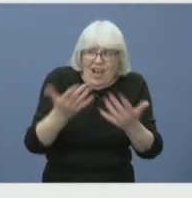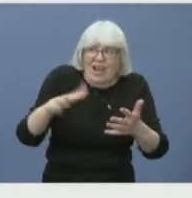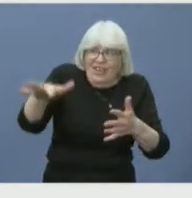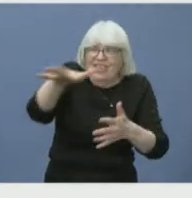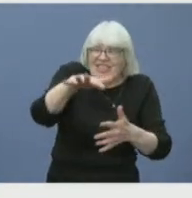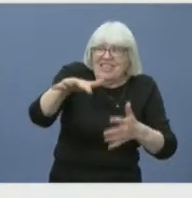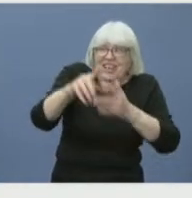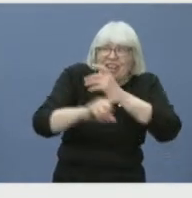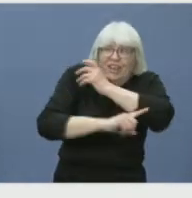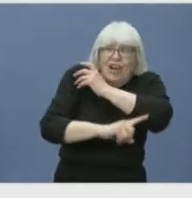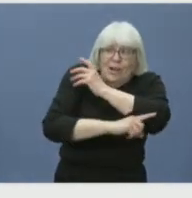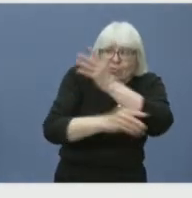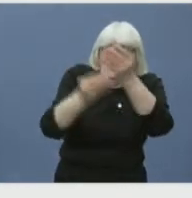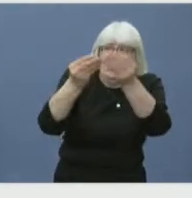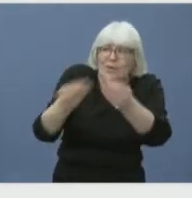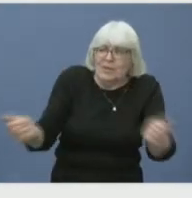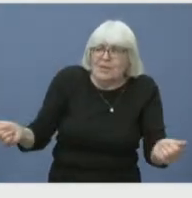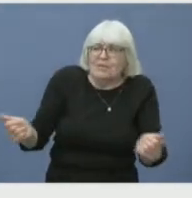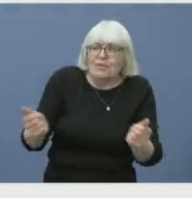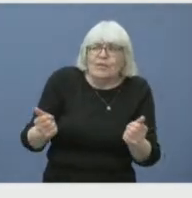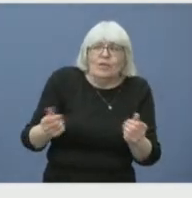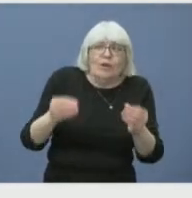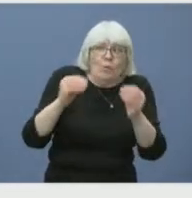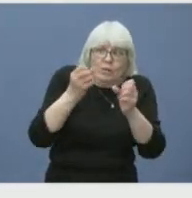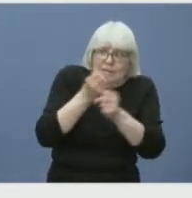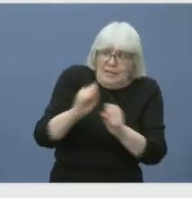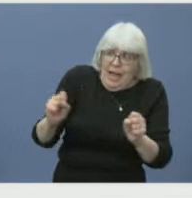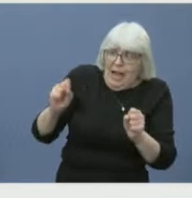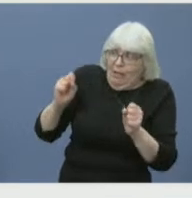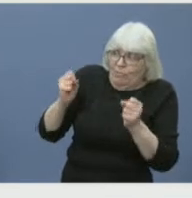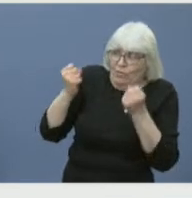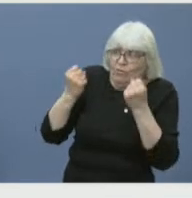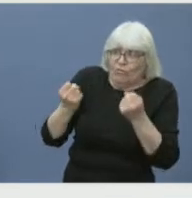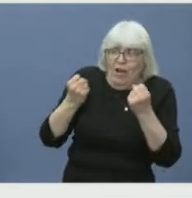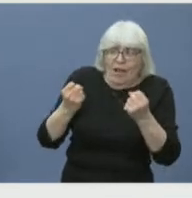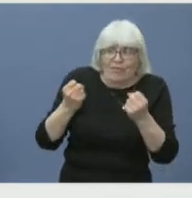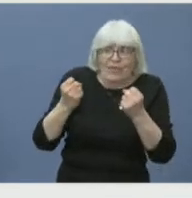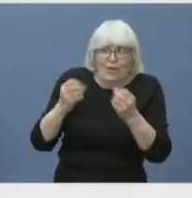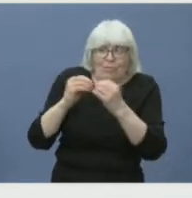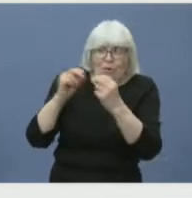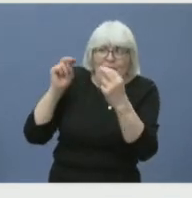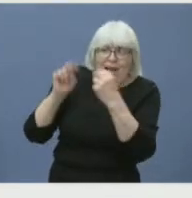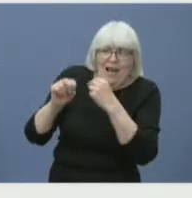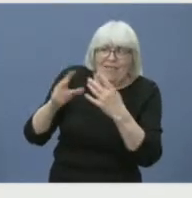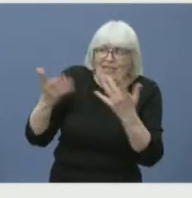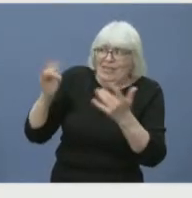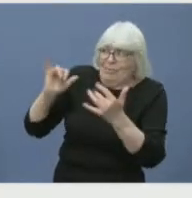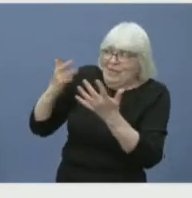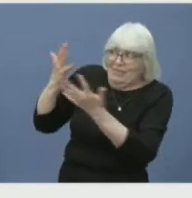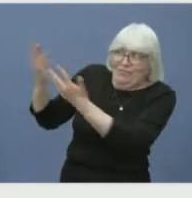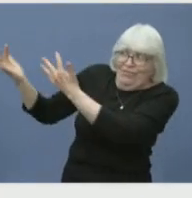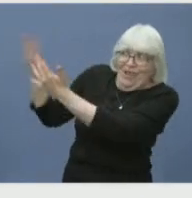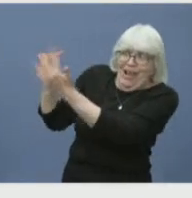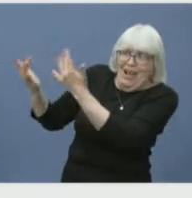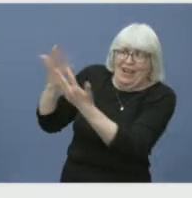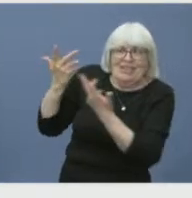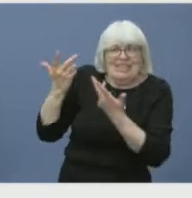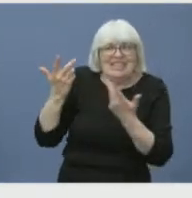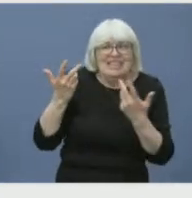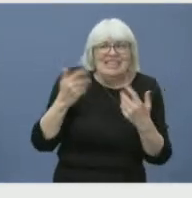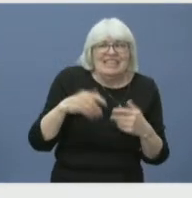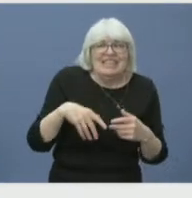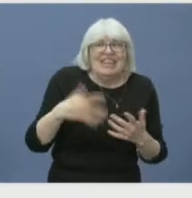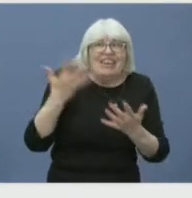passing by that area with vehicles, with the fire trucks that were on the side of the road